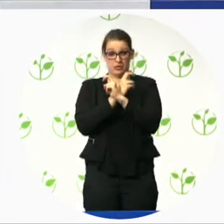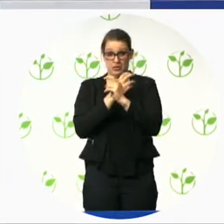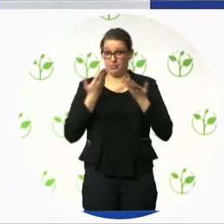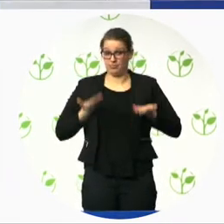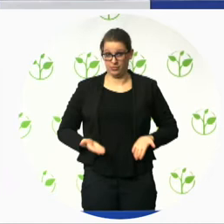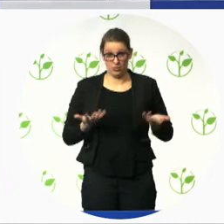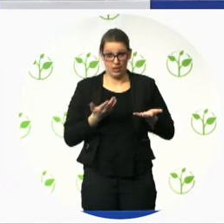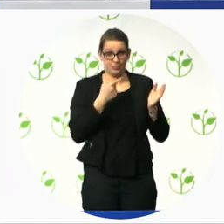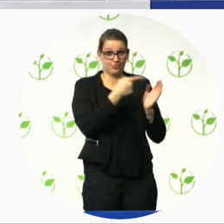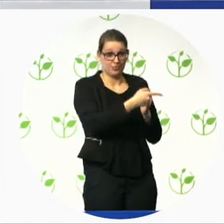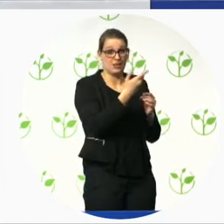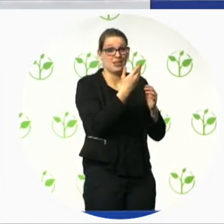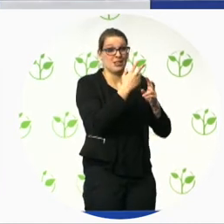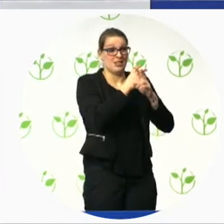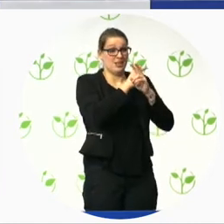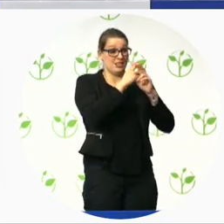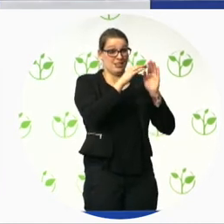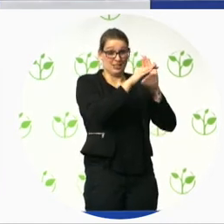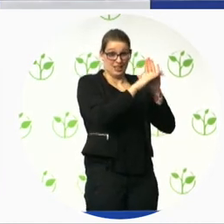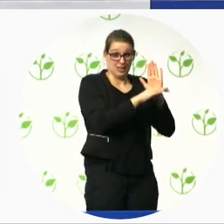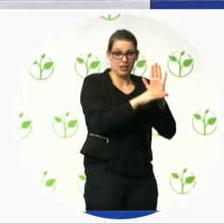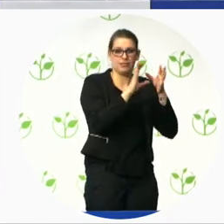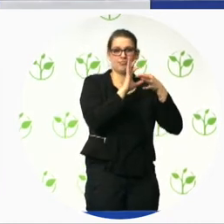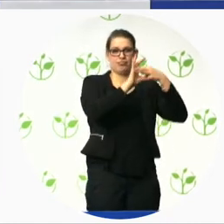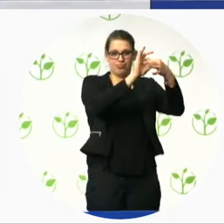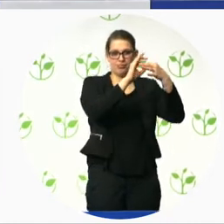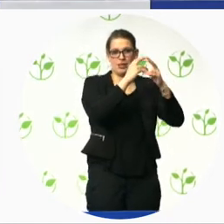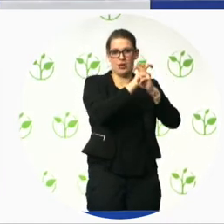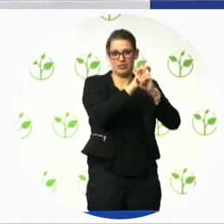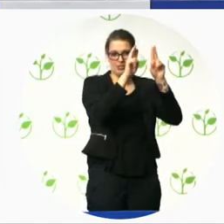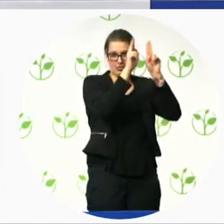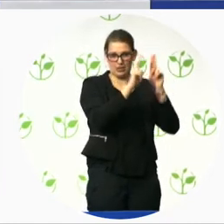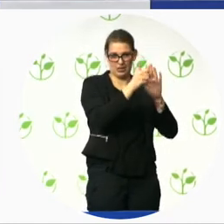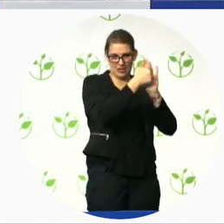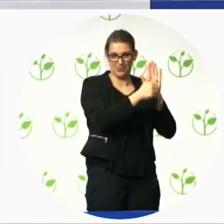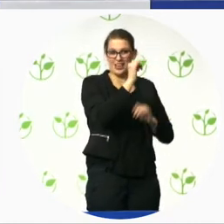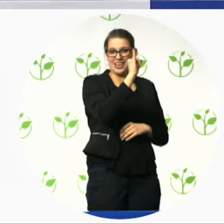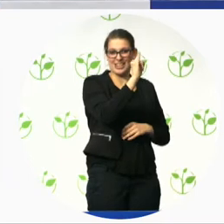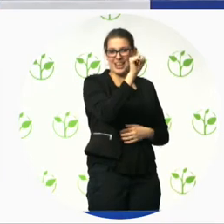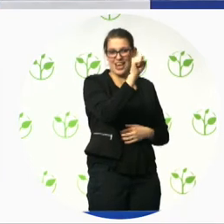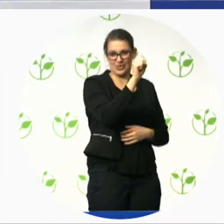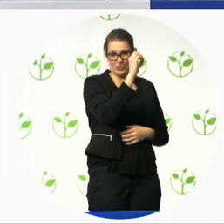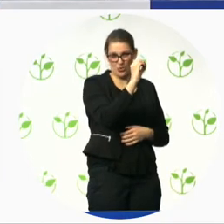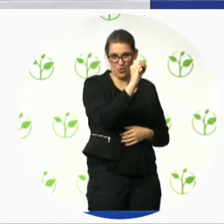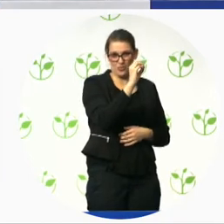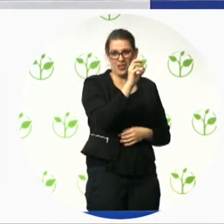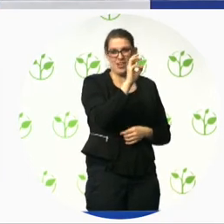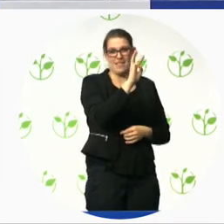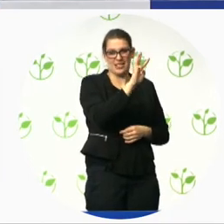4500 the WCAG 2.0